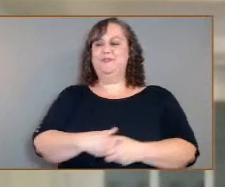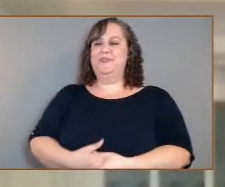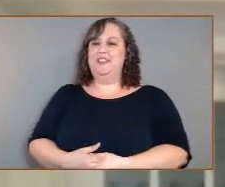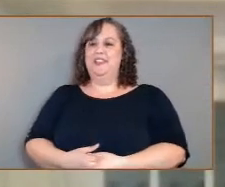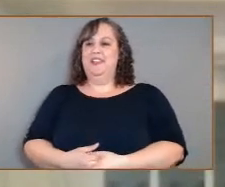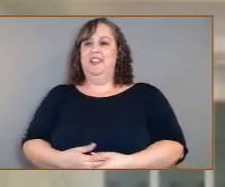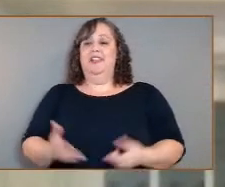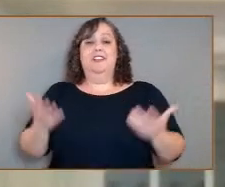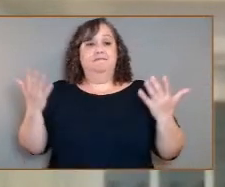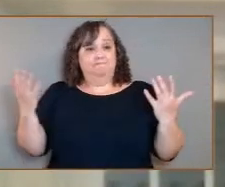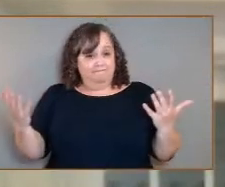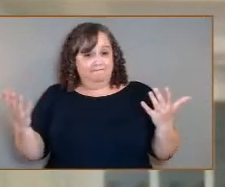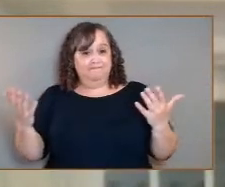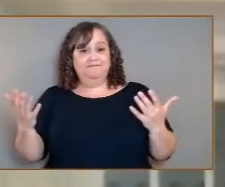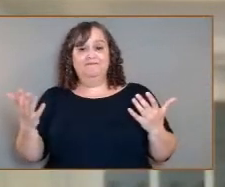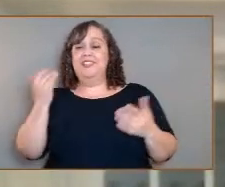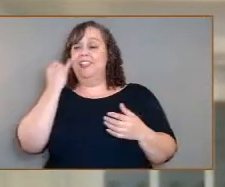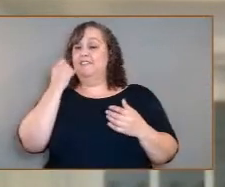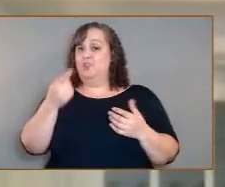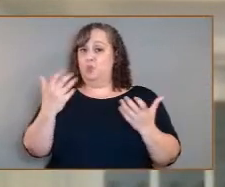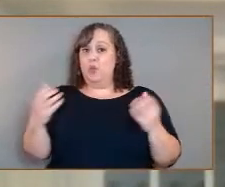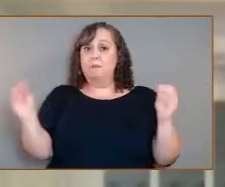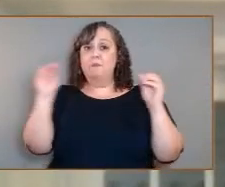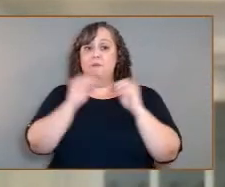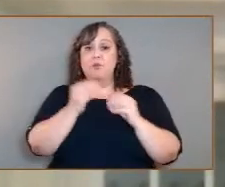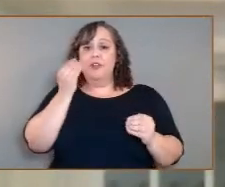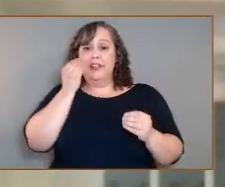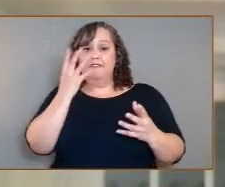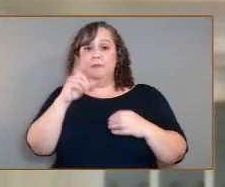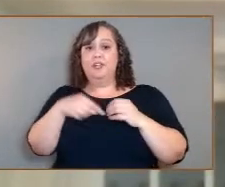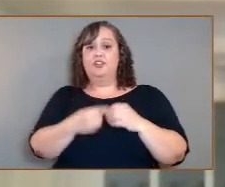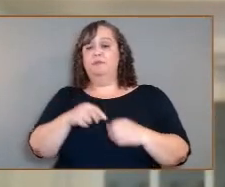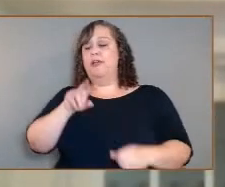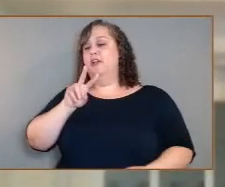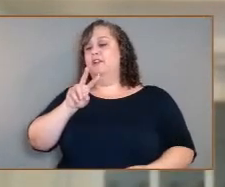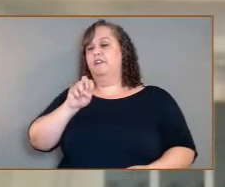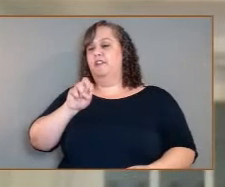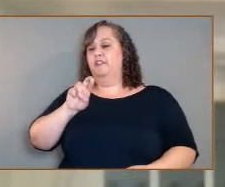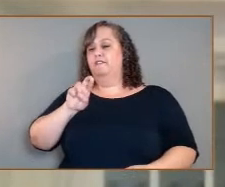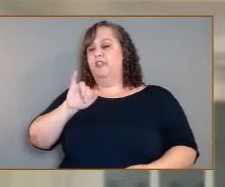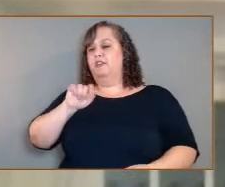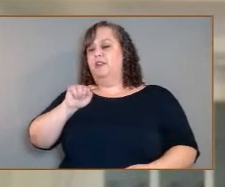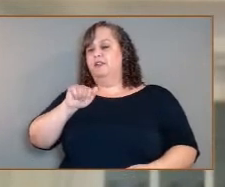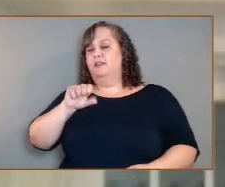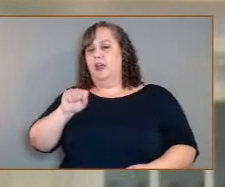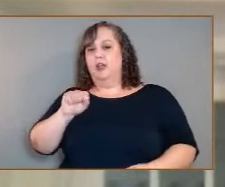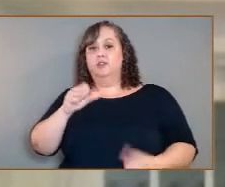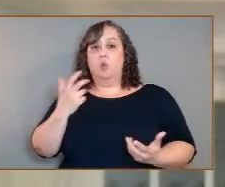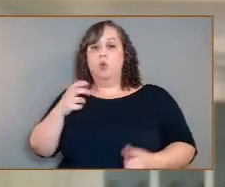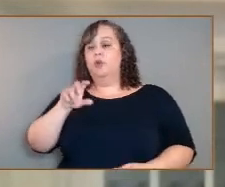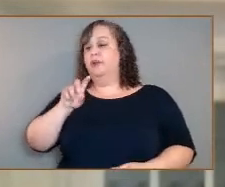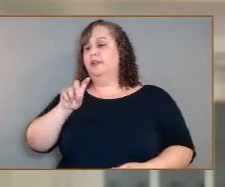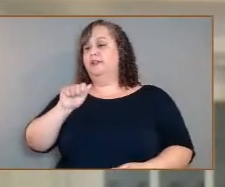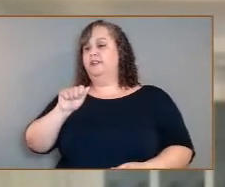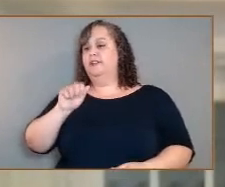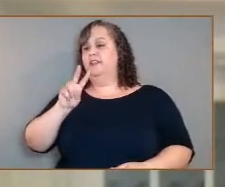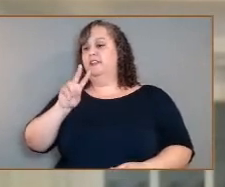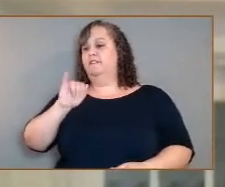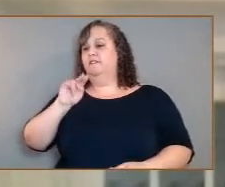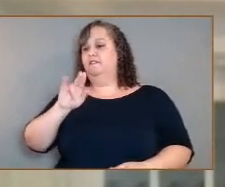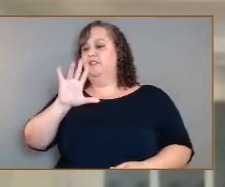And if you want more information on Veritas or Da Vinci, you can visit go.nasa.